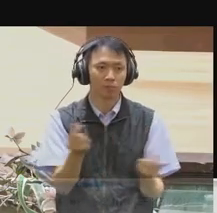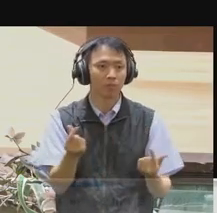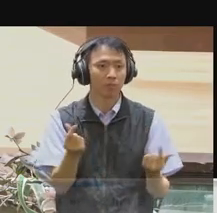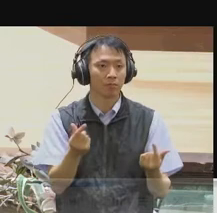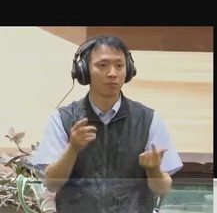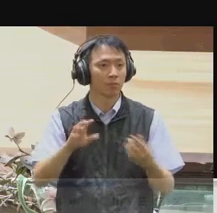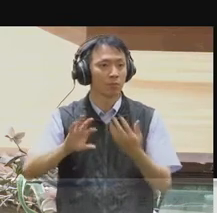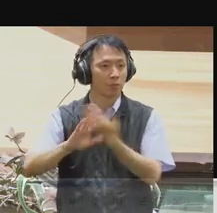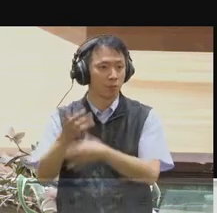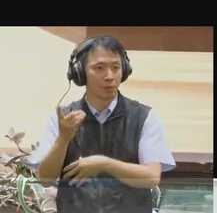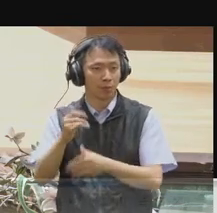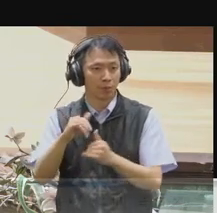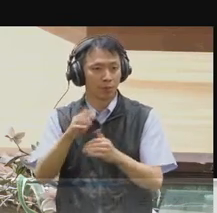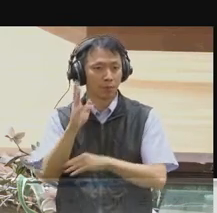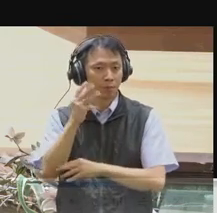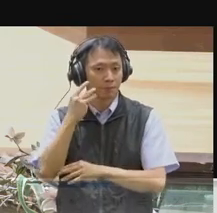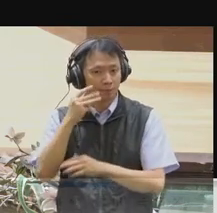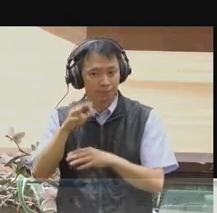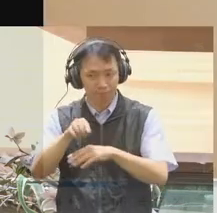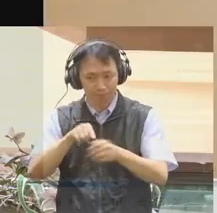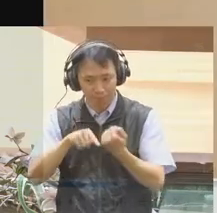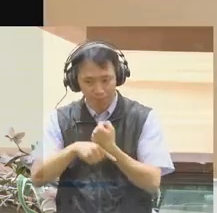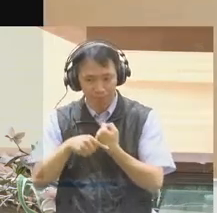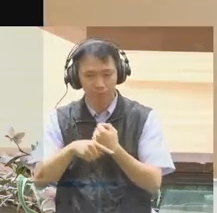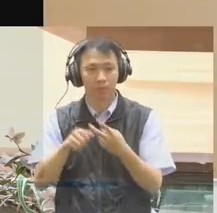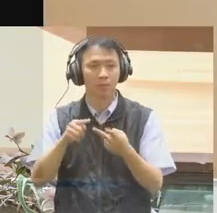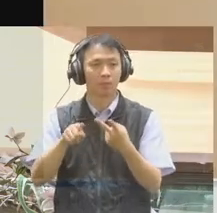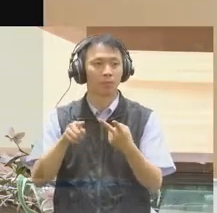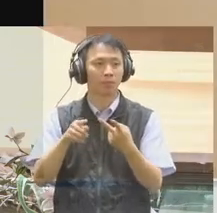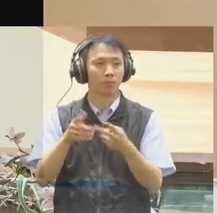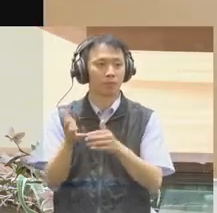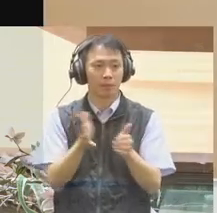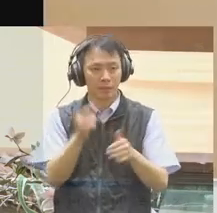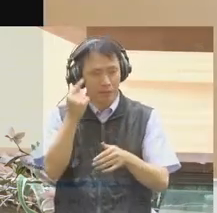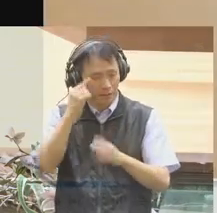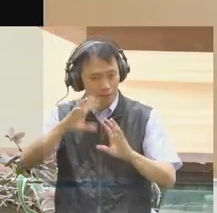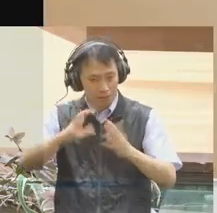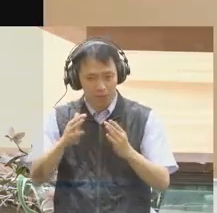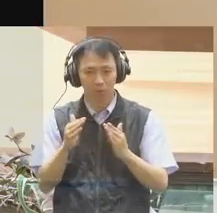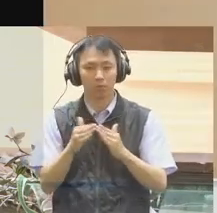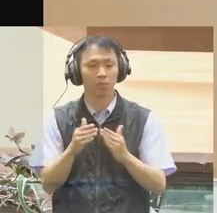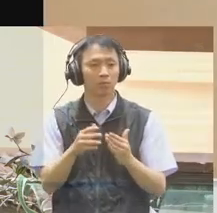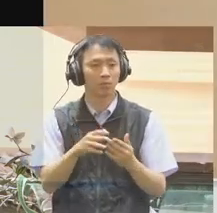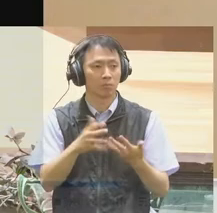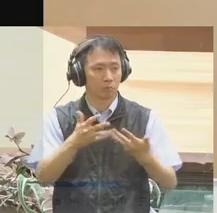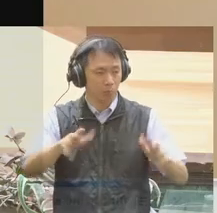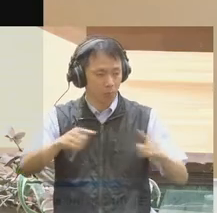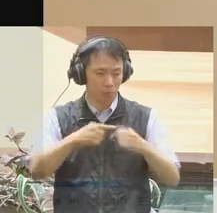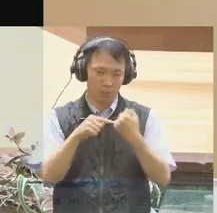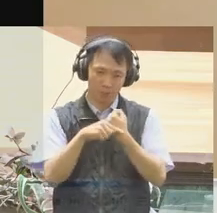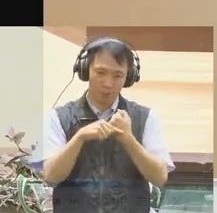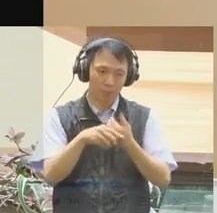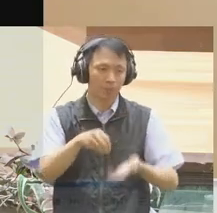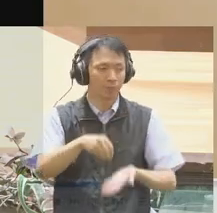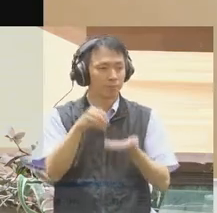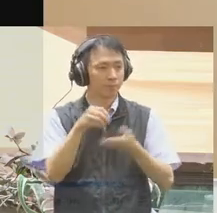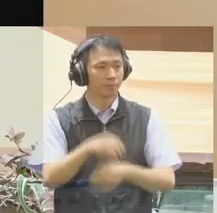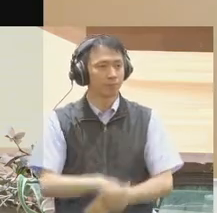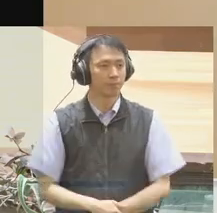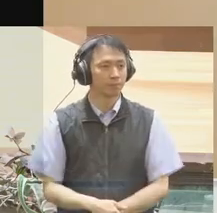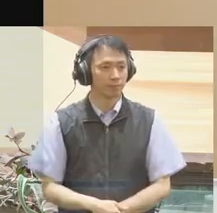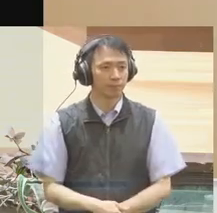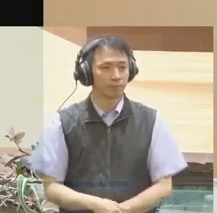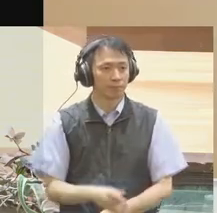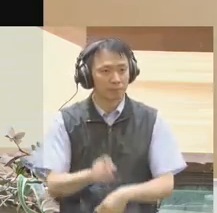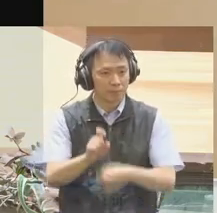States in Madison and Hamilton's Federalist 9 and 10, and warnings against factionalism formed the central theme in George Washington's farewell address after